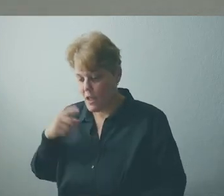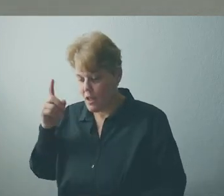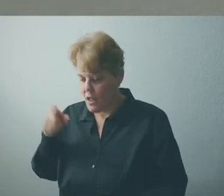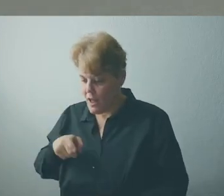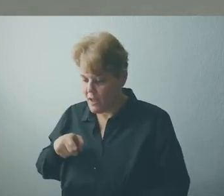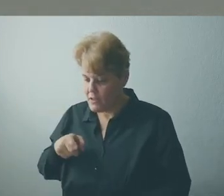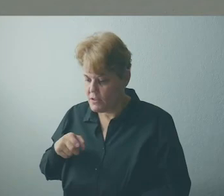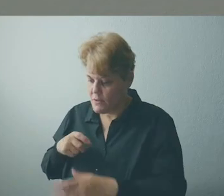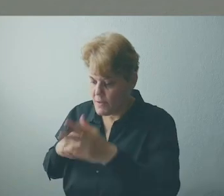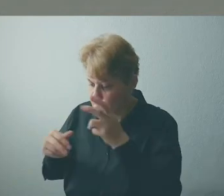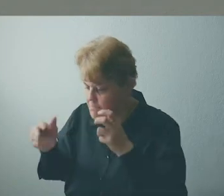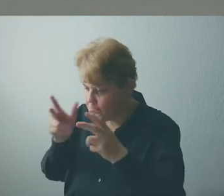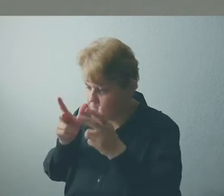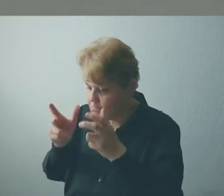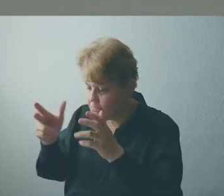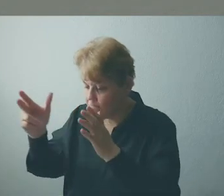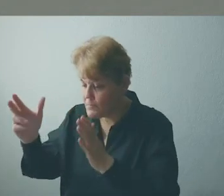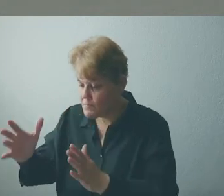They continued,